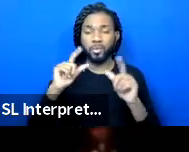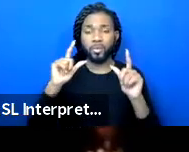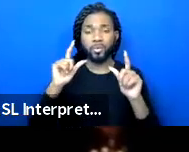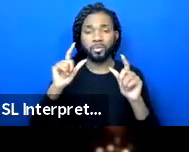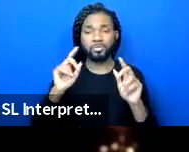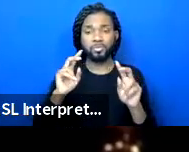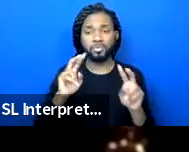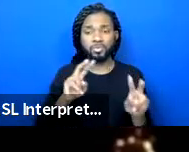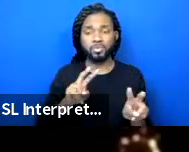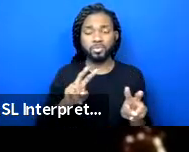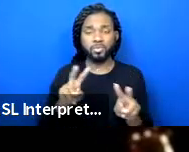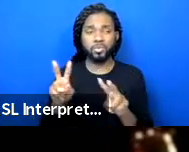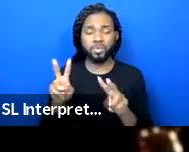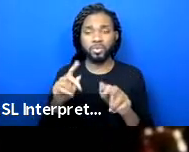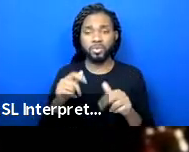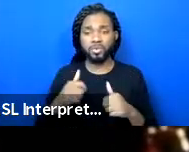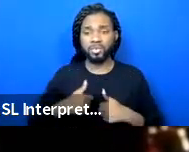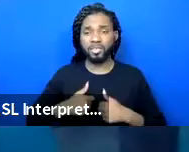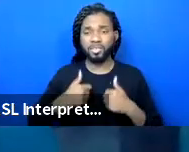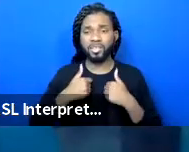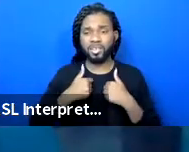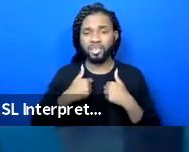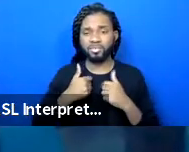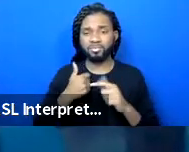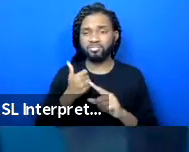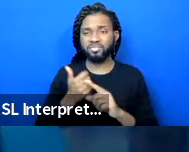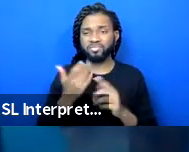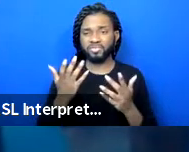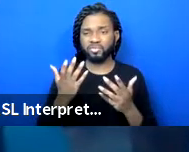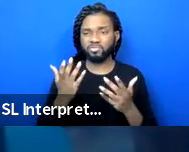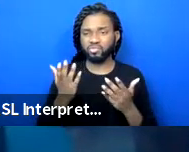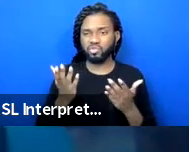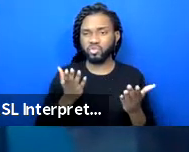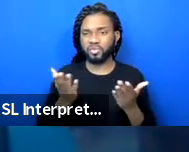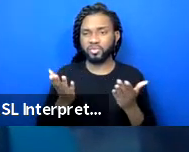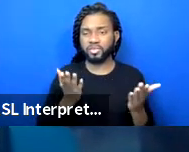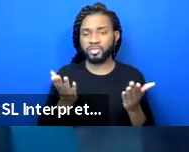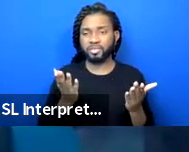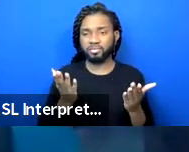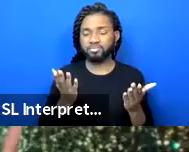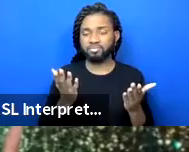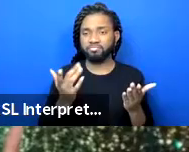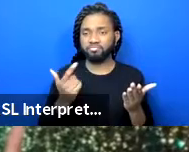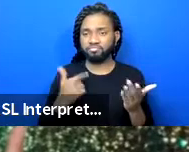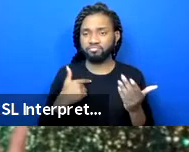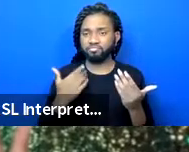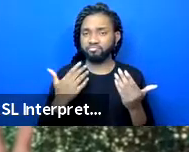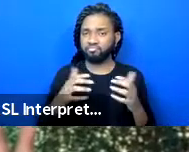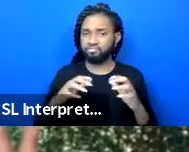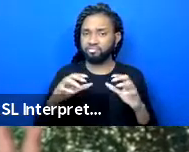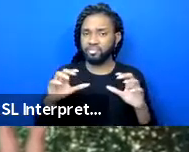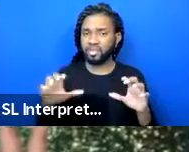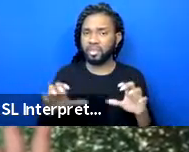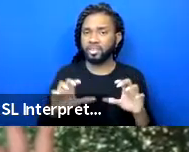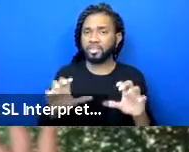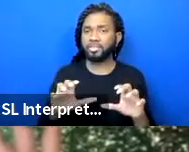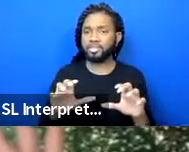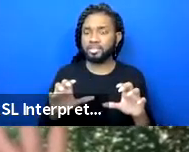that life was service i acted and behold